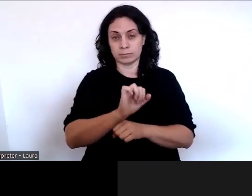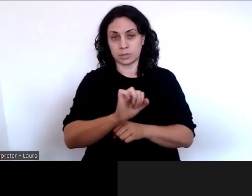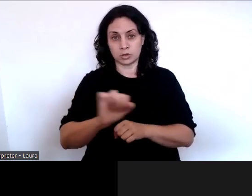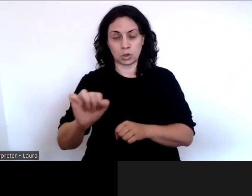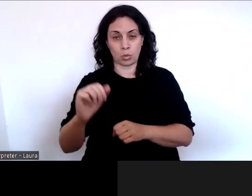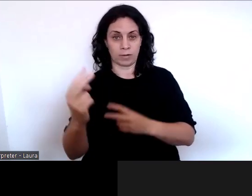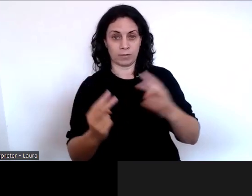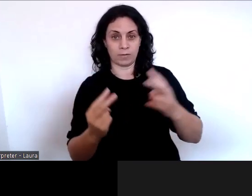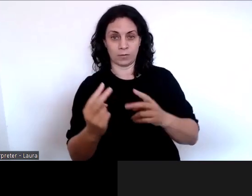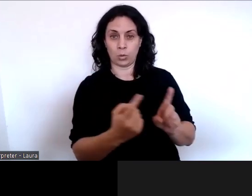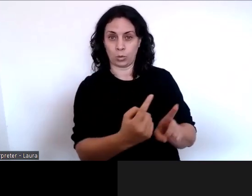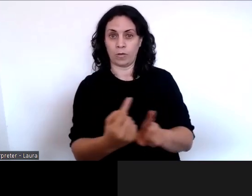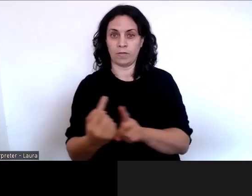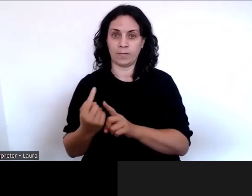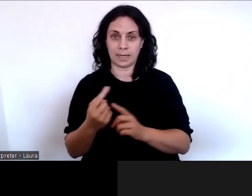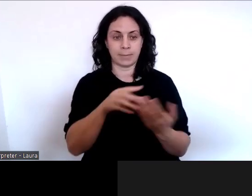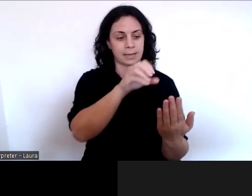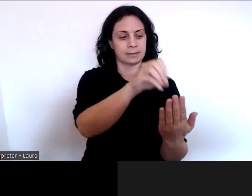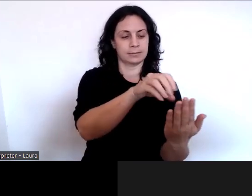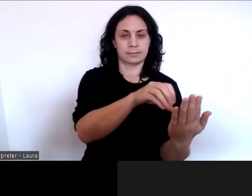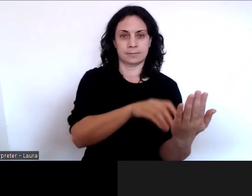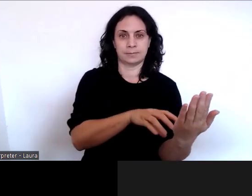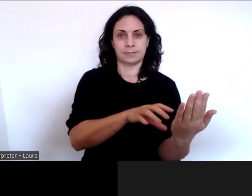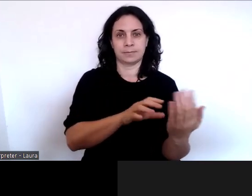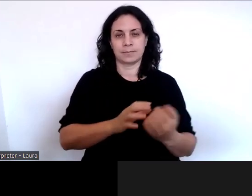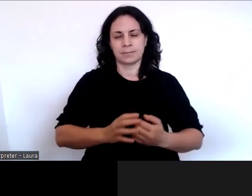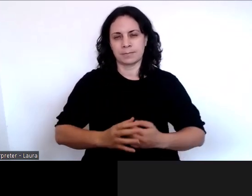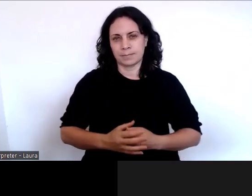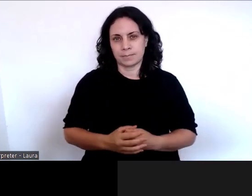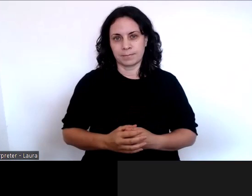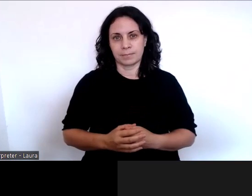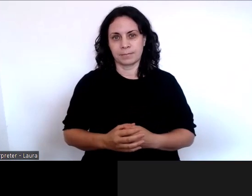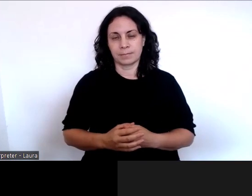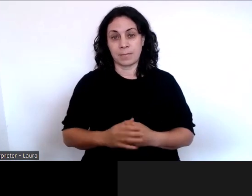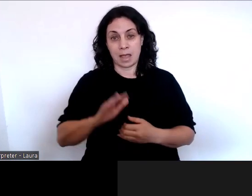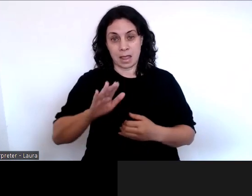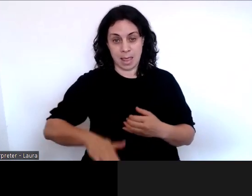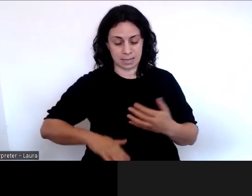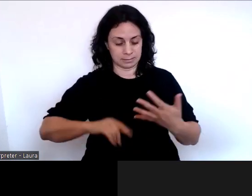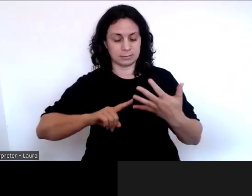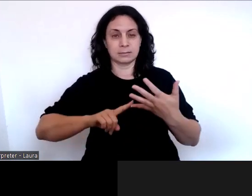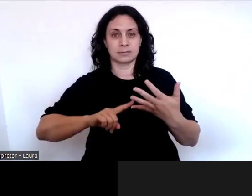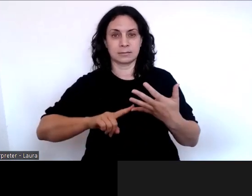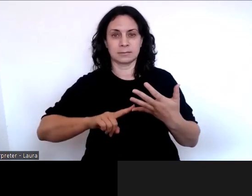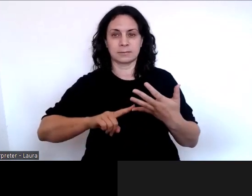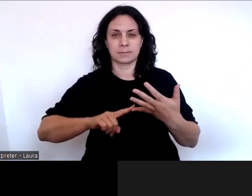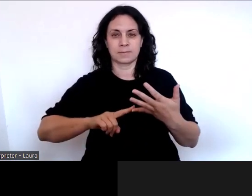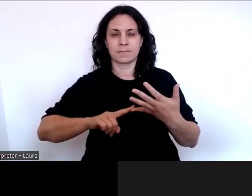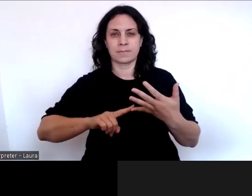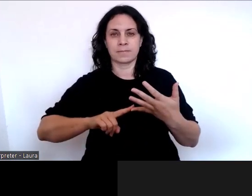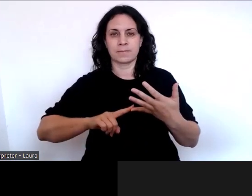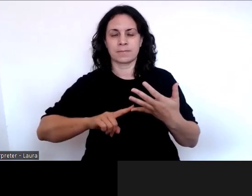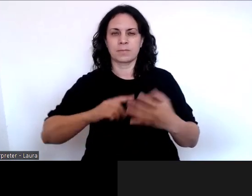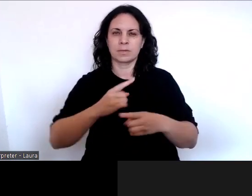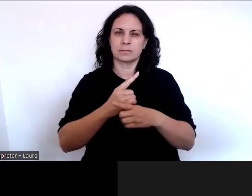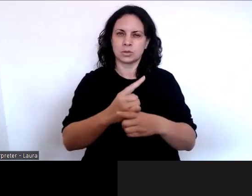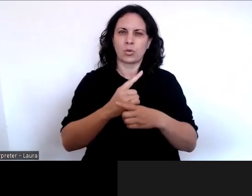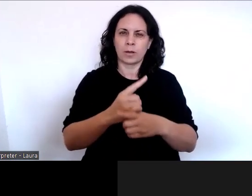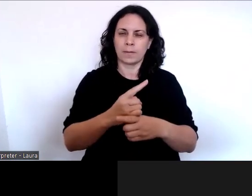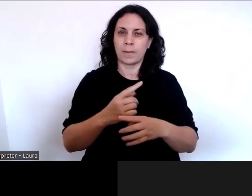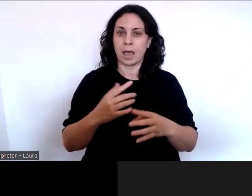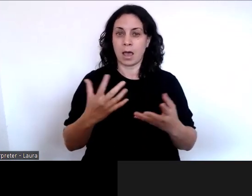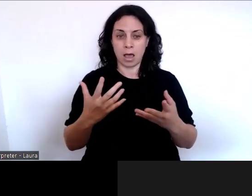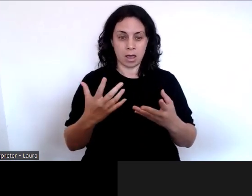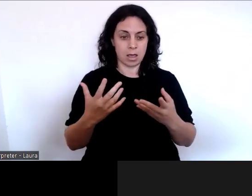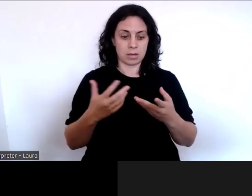on in this consultation process. And the fifth and final thing we'll address is we'll talk about what happens after